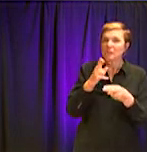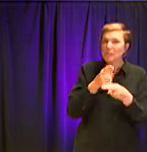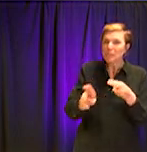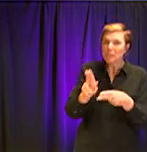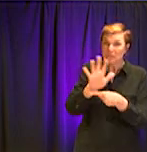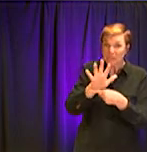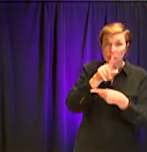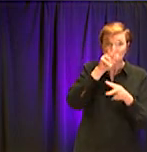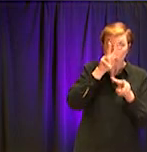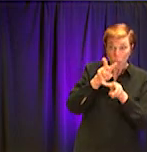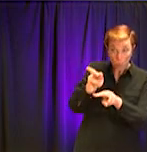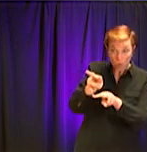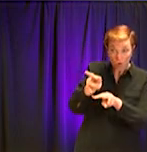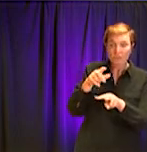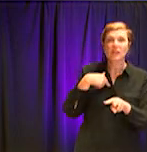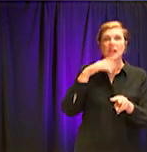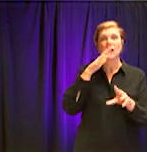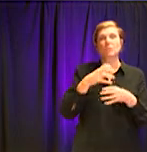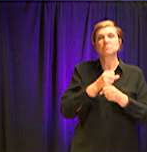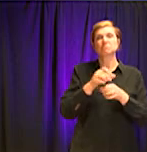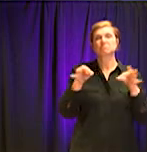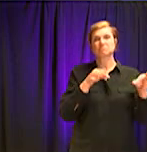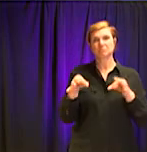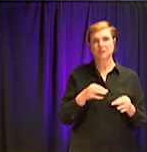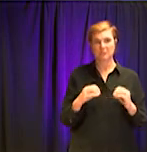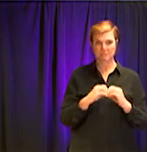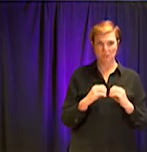and then we'll come back and share some more information.